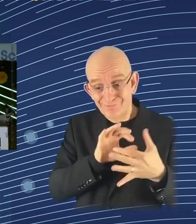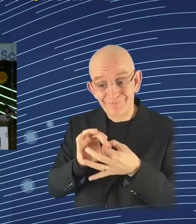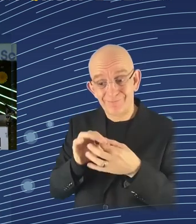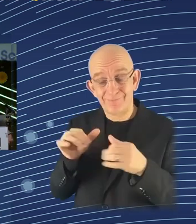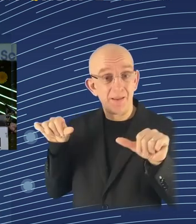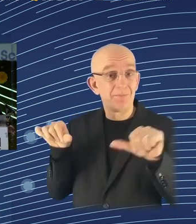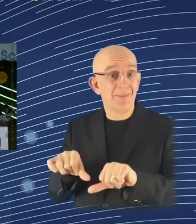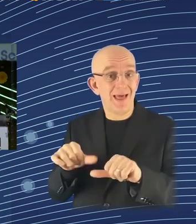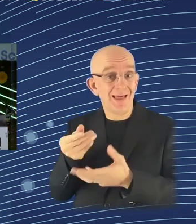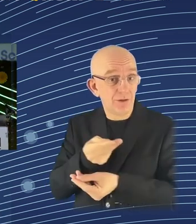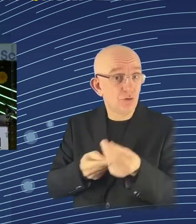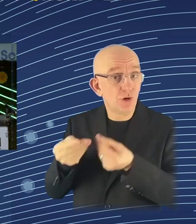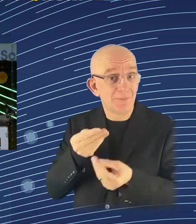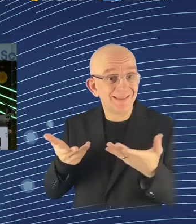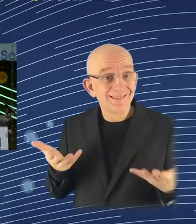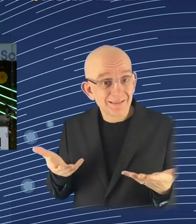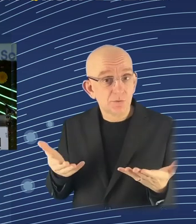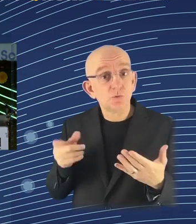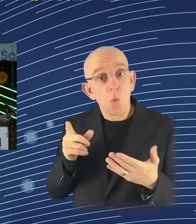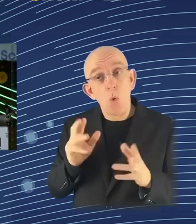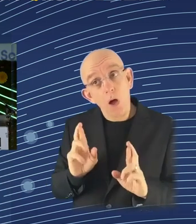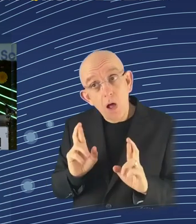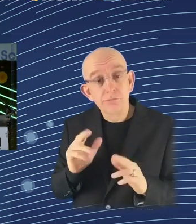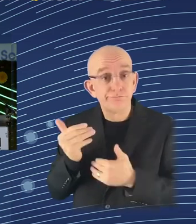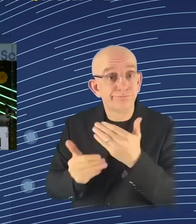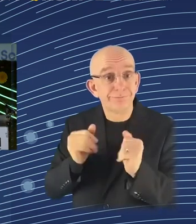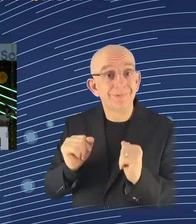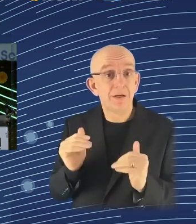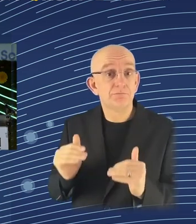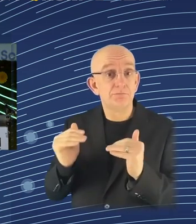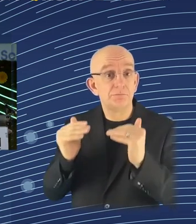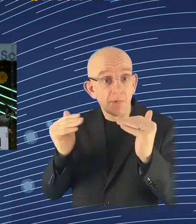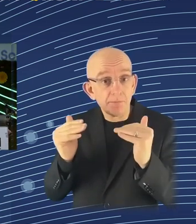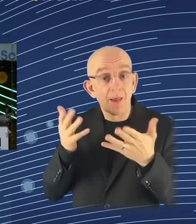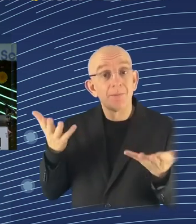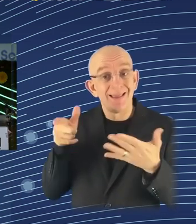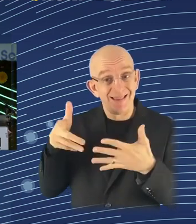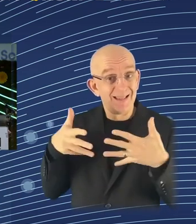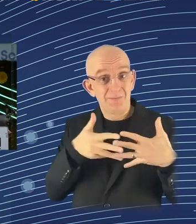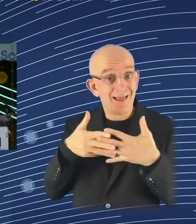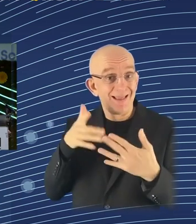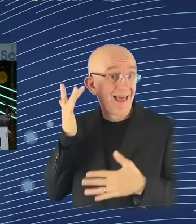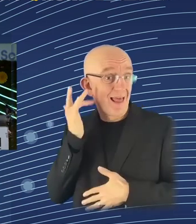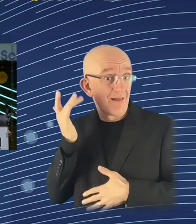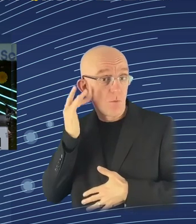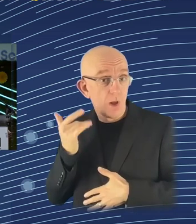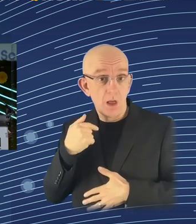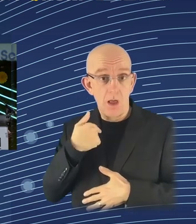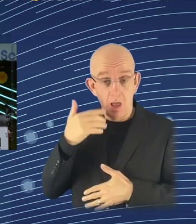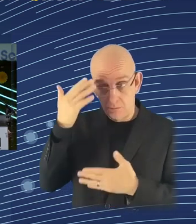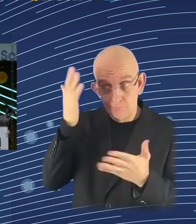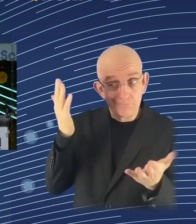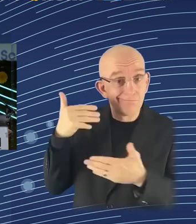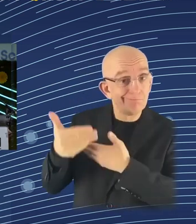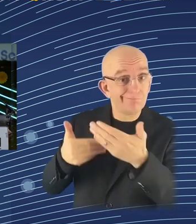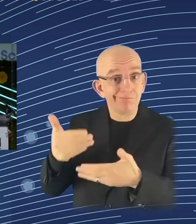the two big leaders met. I hope they had a good outcome. But we're already seeing it in supply chains. Instead of